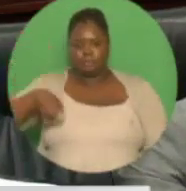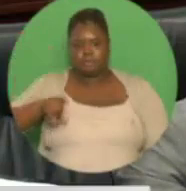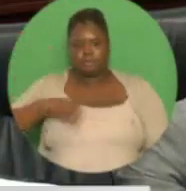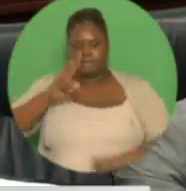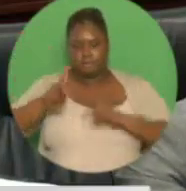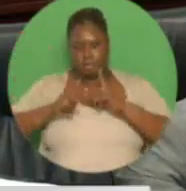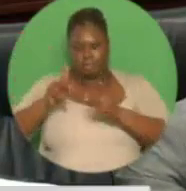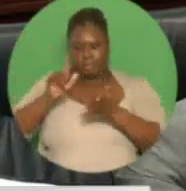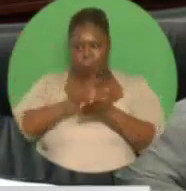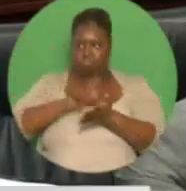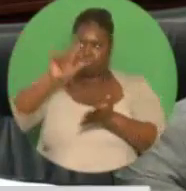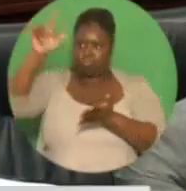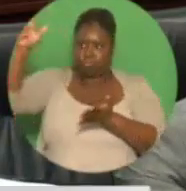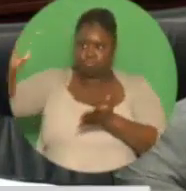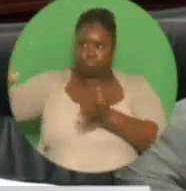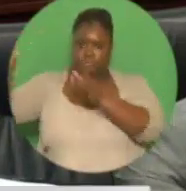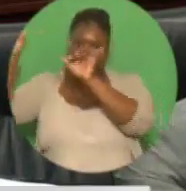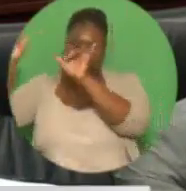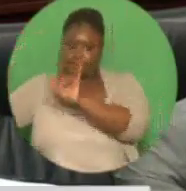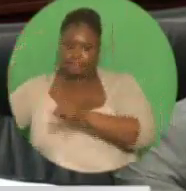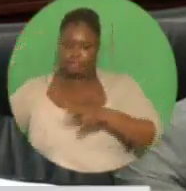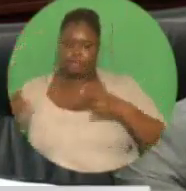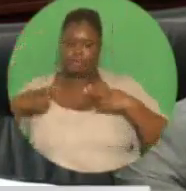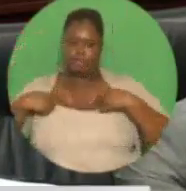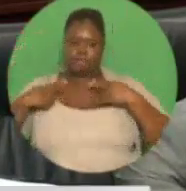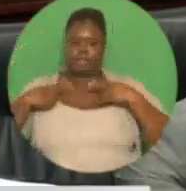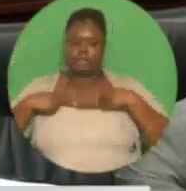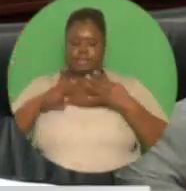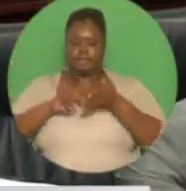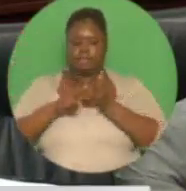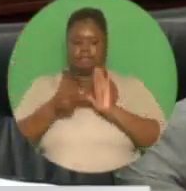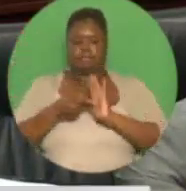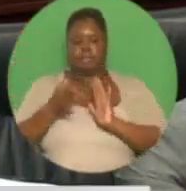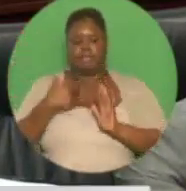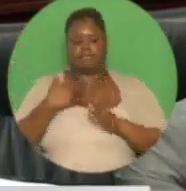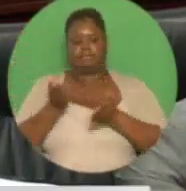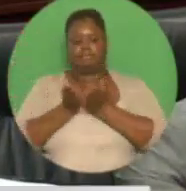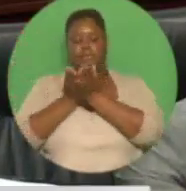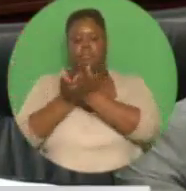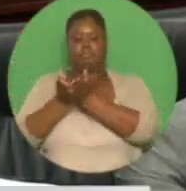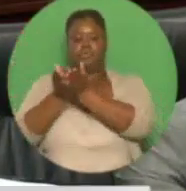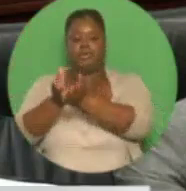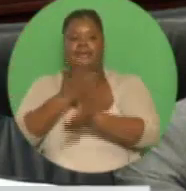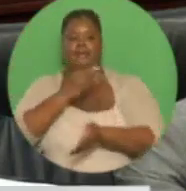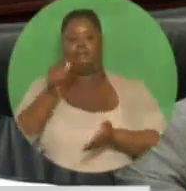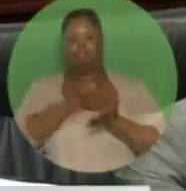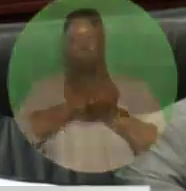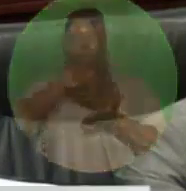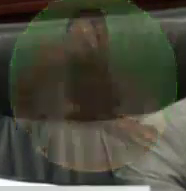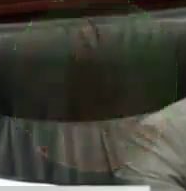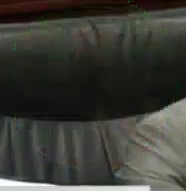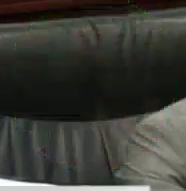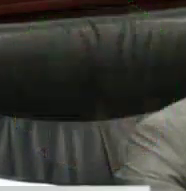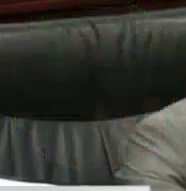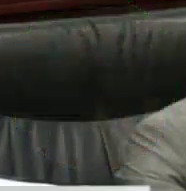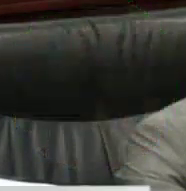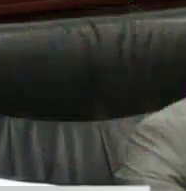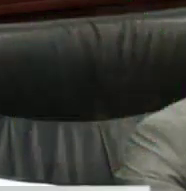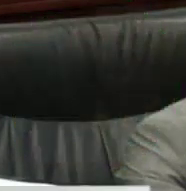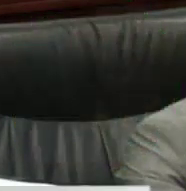strengthening the air bridge. The fast ferry, the TT Spirit, is now being joined by the gallant's passage to improve the Seabridge,